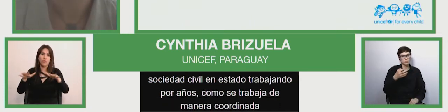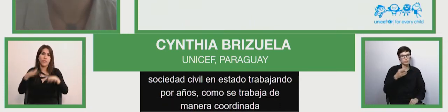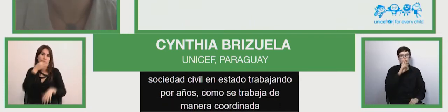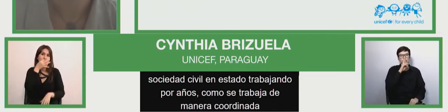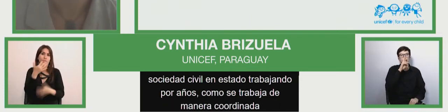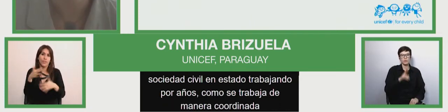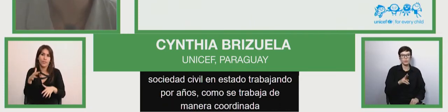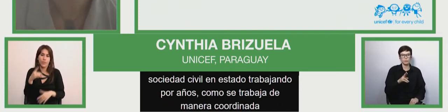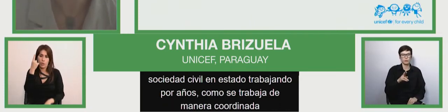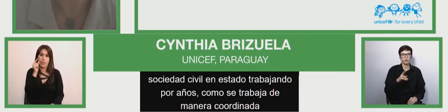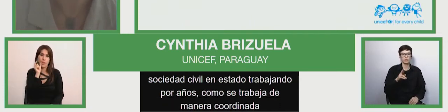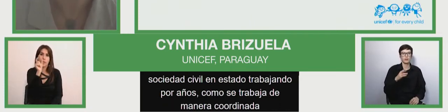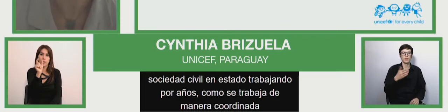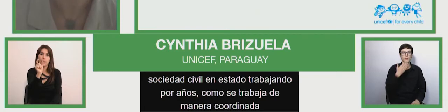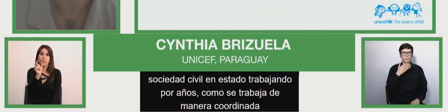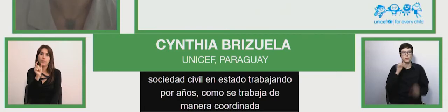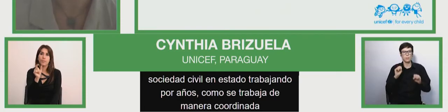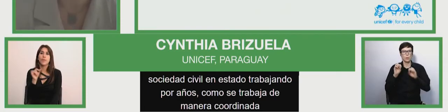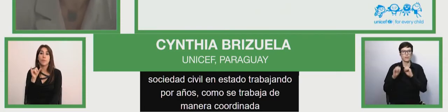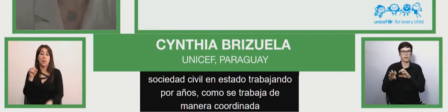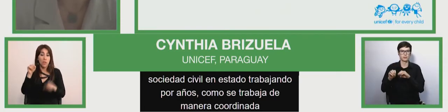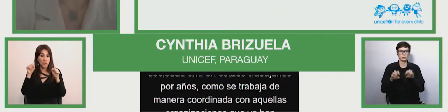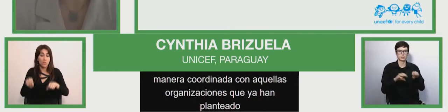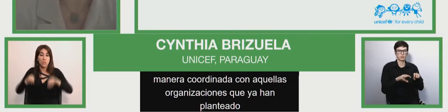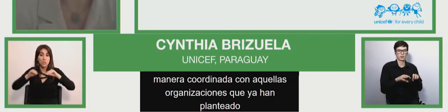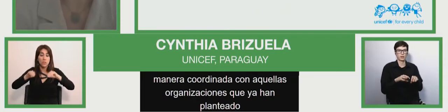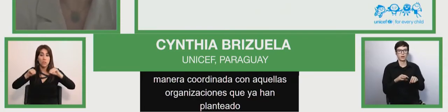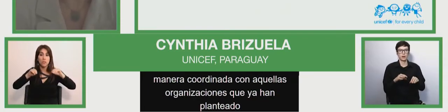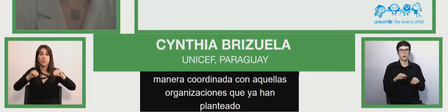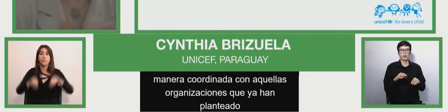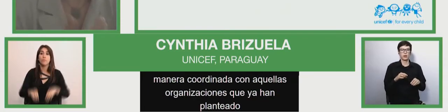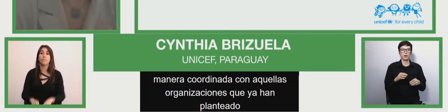answers and which add we can teach us